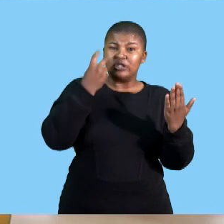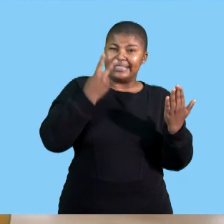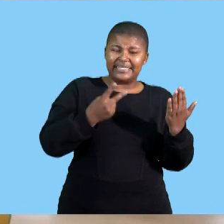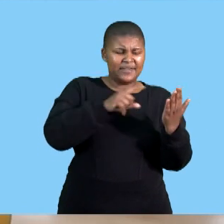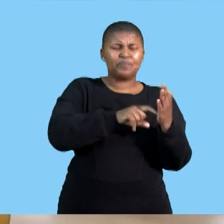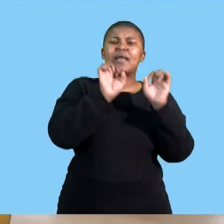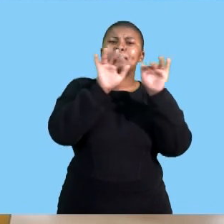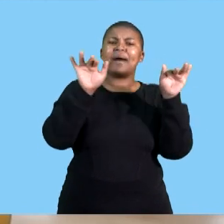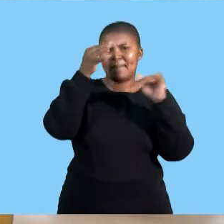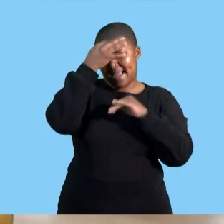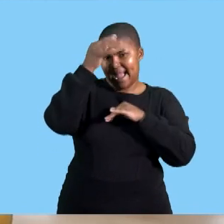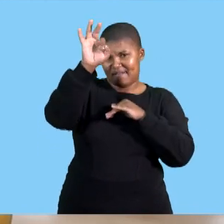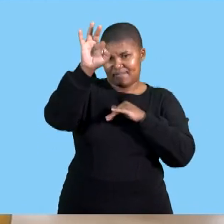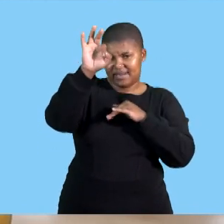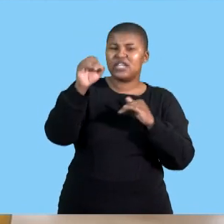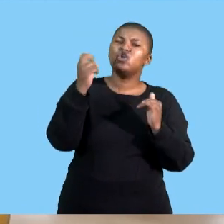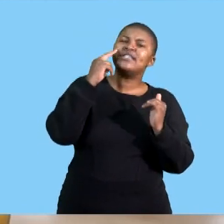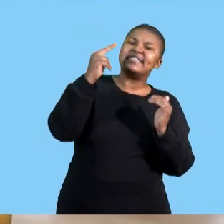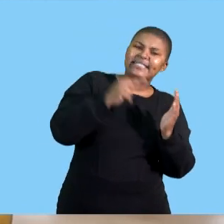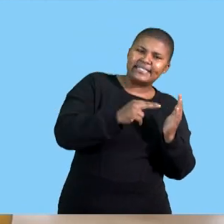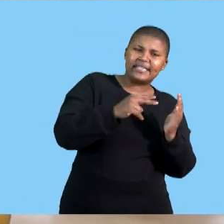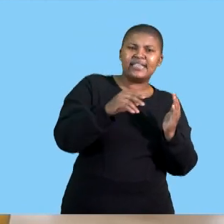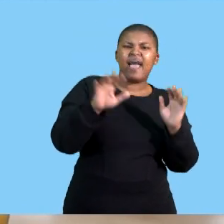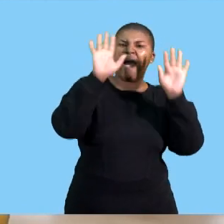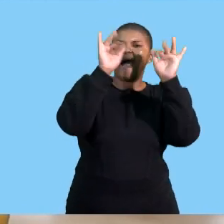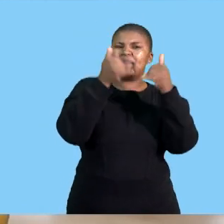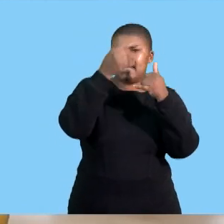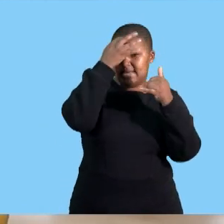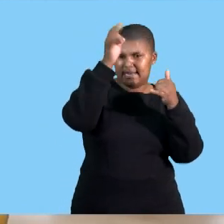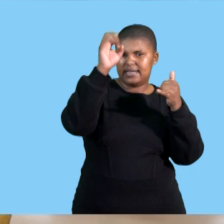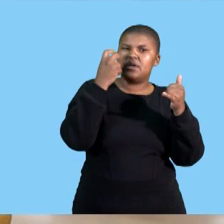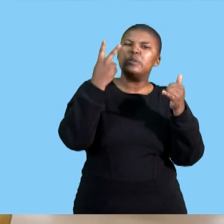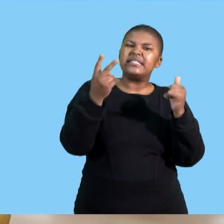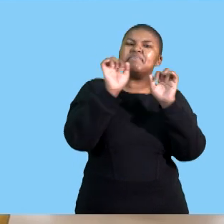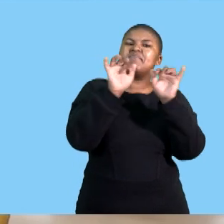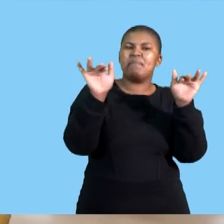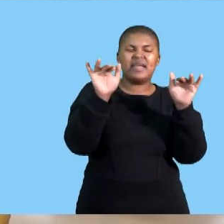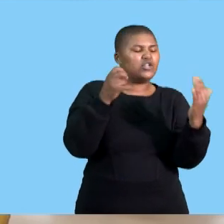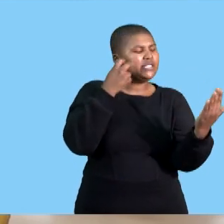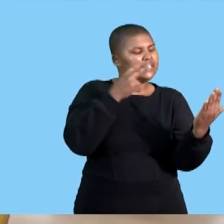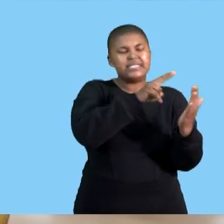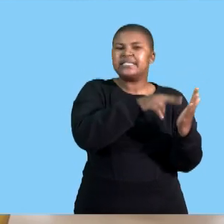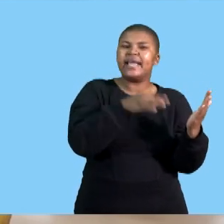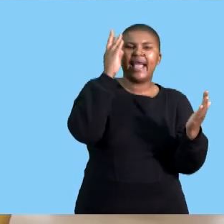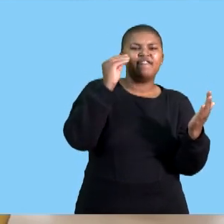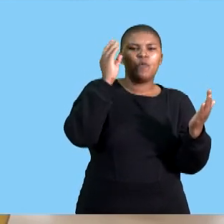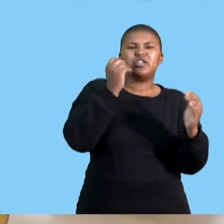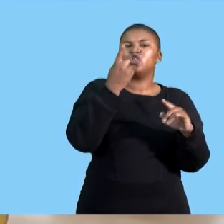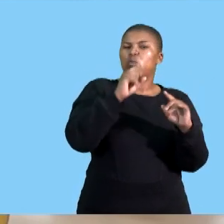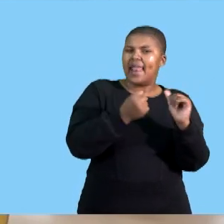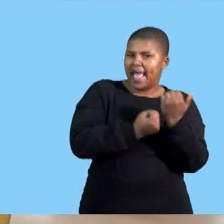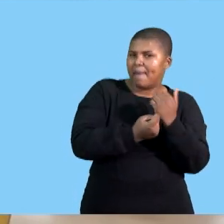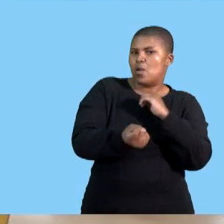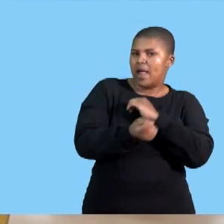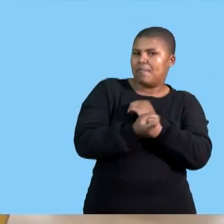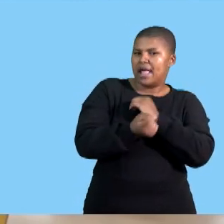information so stakeholders know very well how businesses how public companies are doing through the presentation of business information